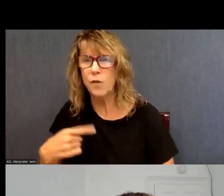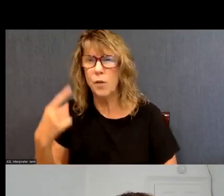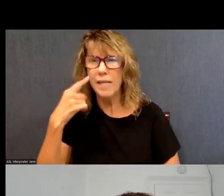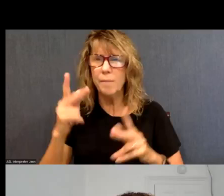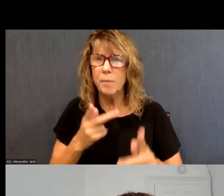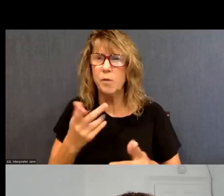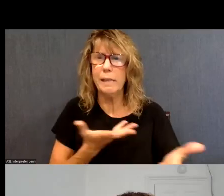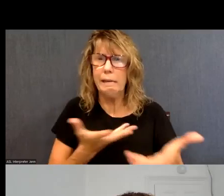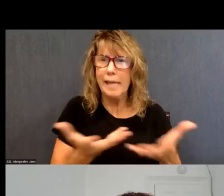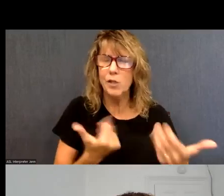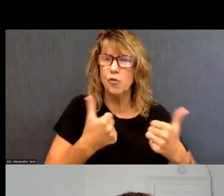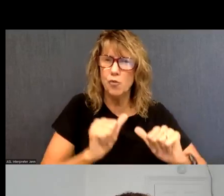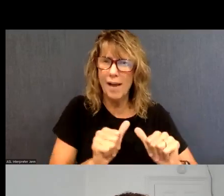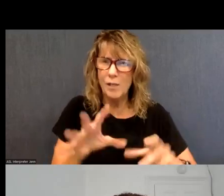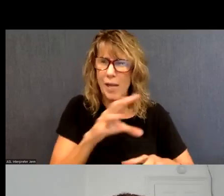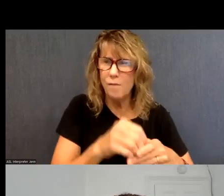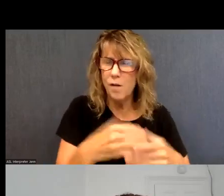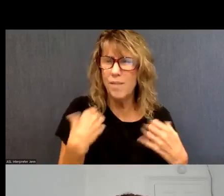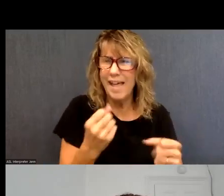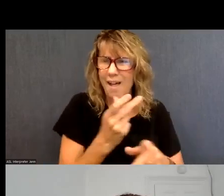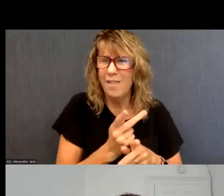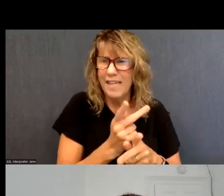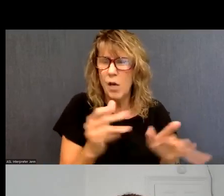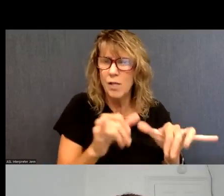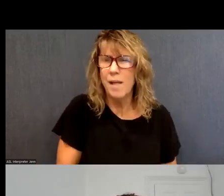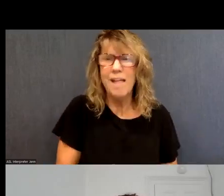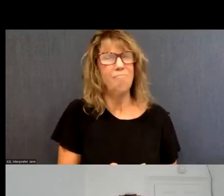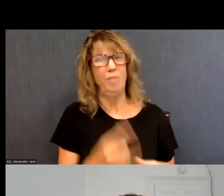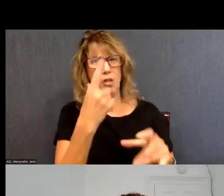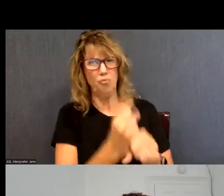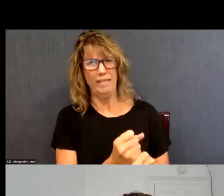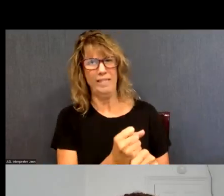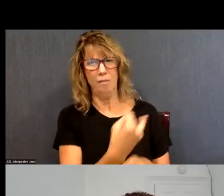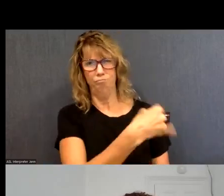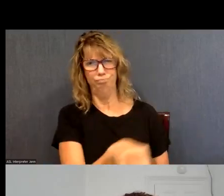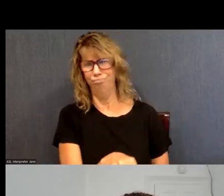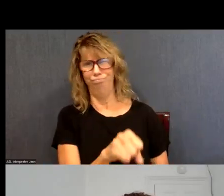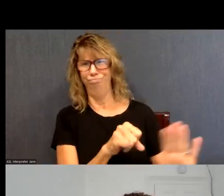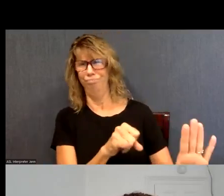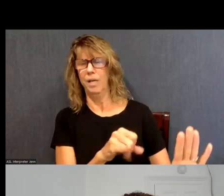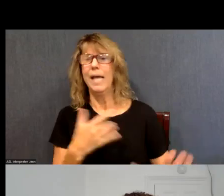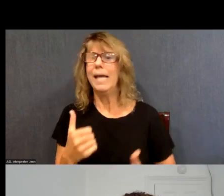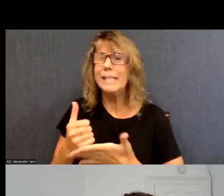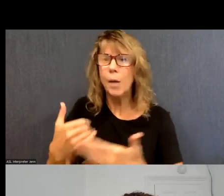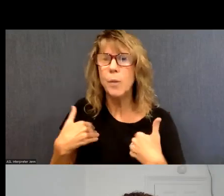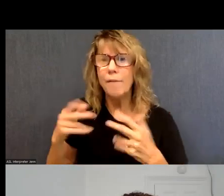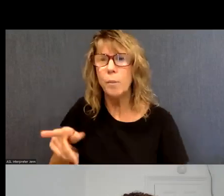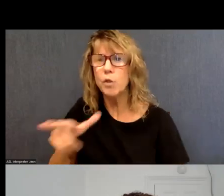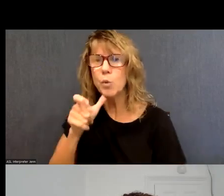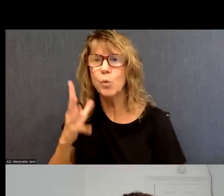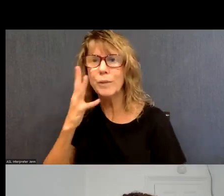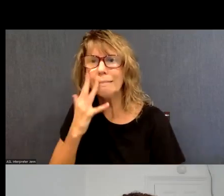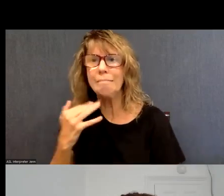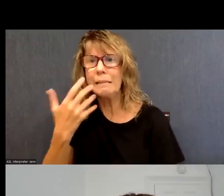with our healthcare system and may have very limited trust in that system, you know, it really helps to have someone who has that lived experience who can help them